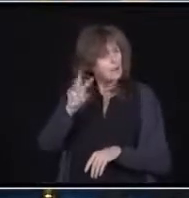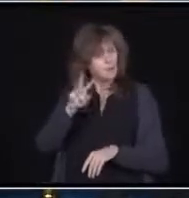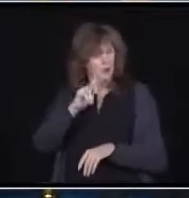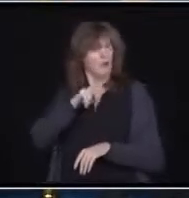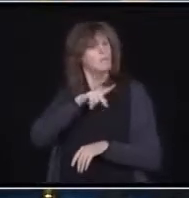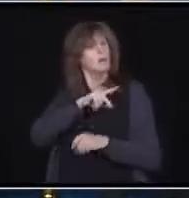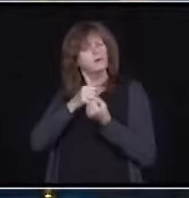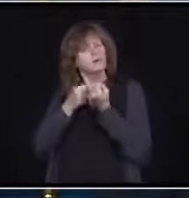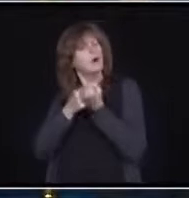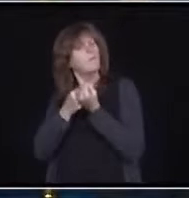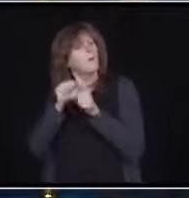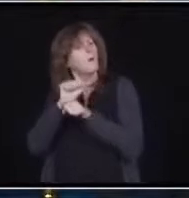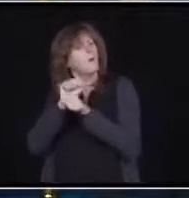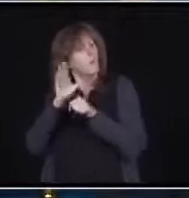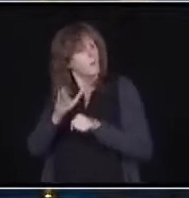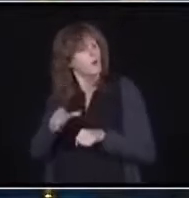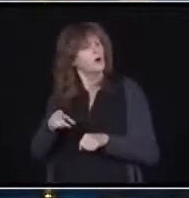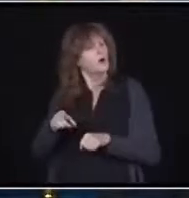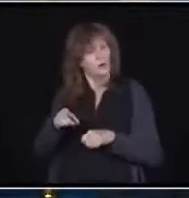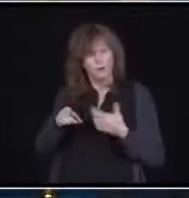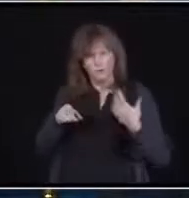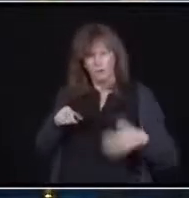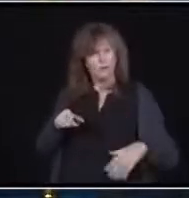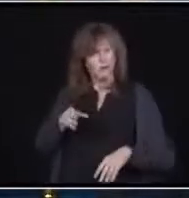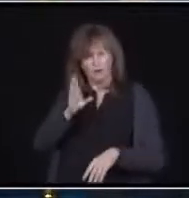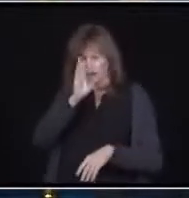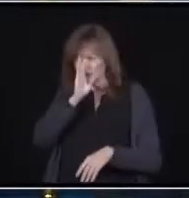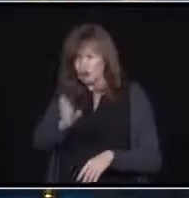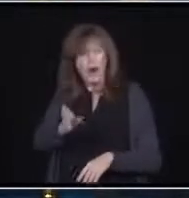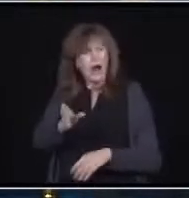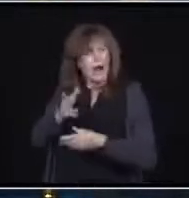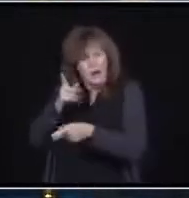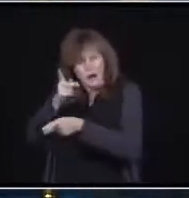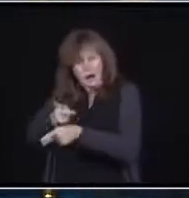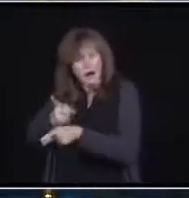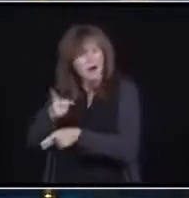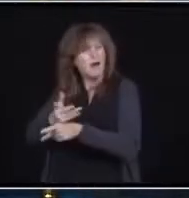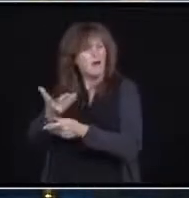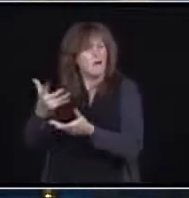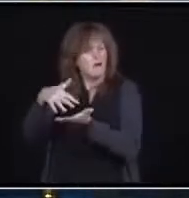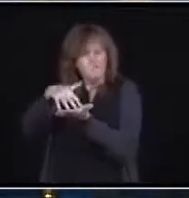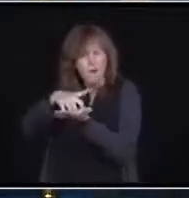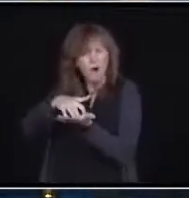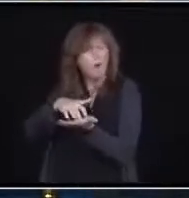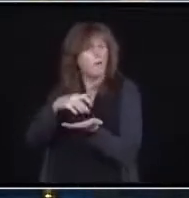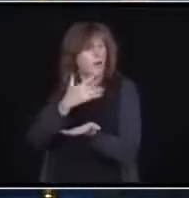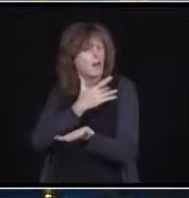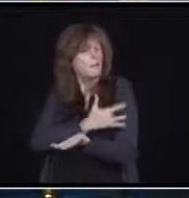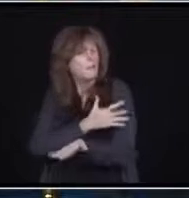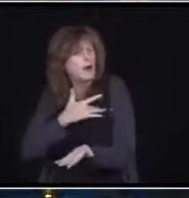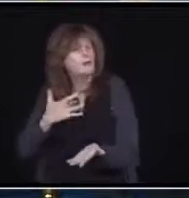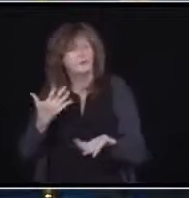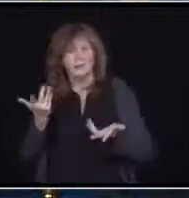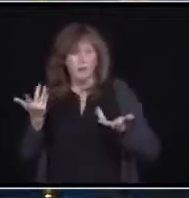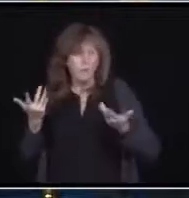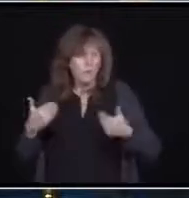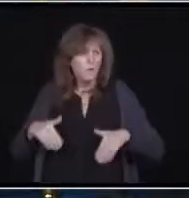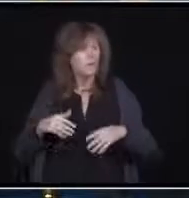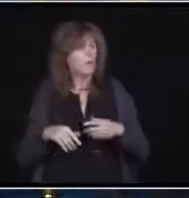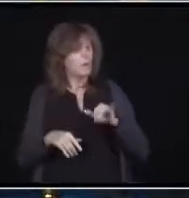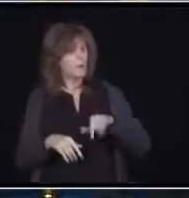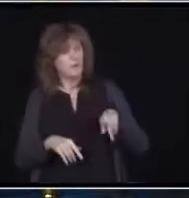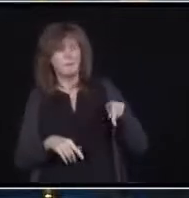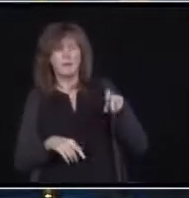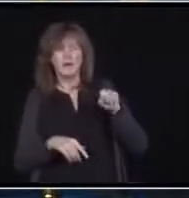workers care for some of our most vulnerable patients and have been critical in the fight against COVID-19. That's why our